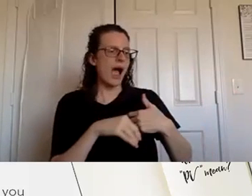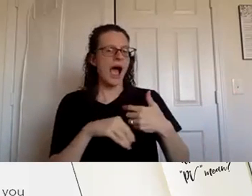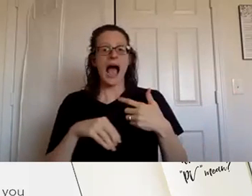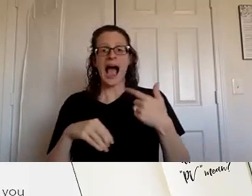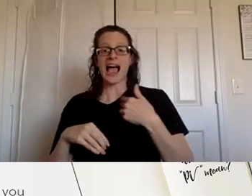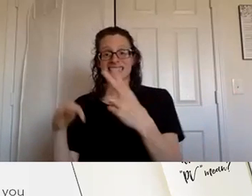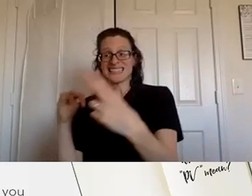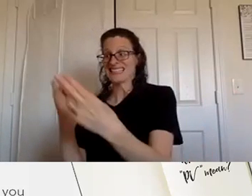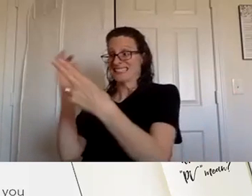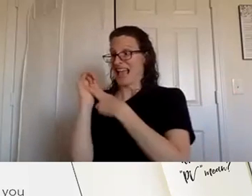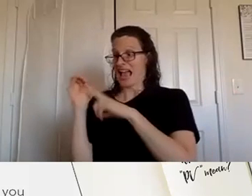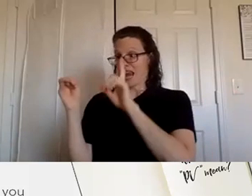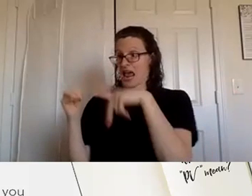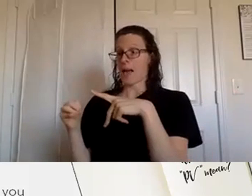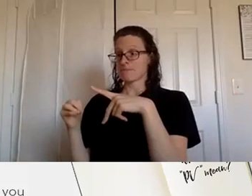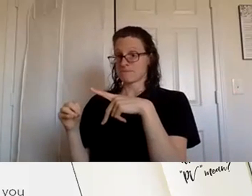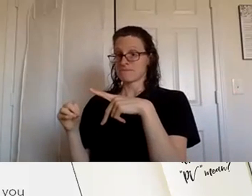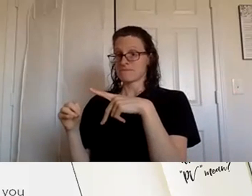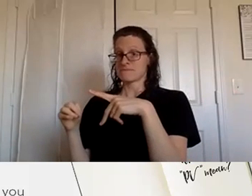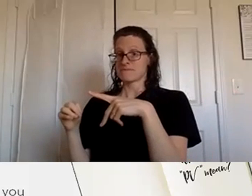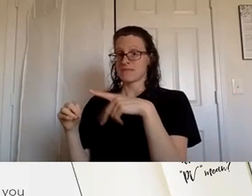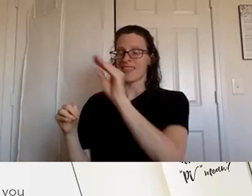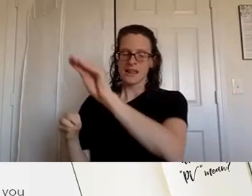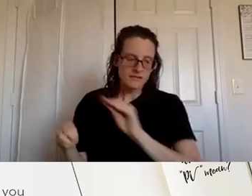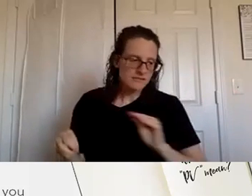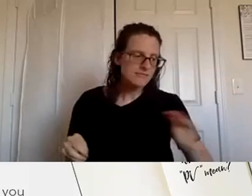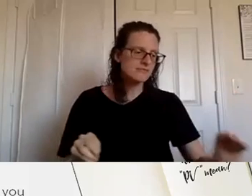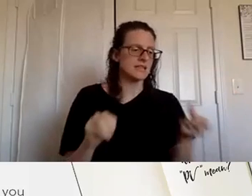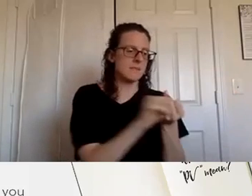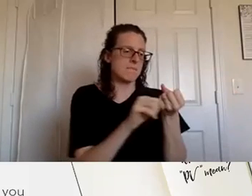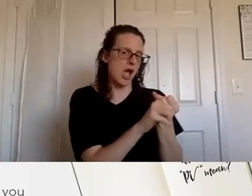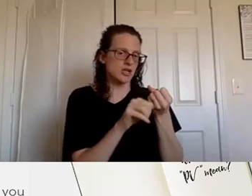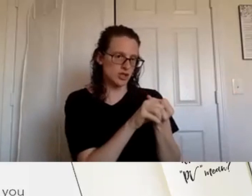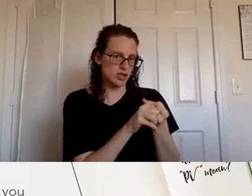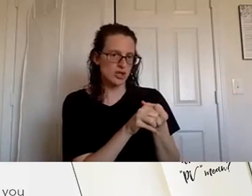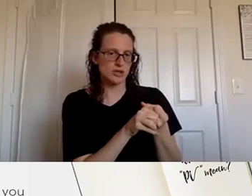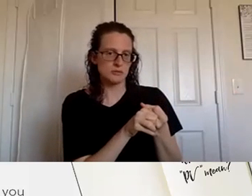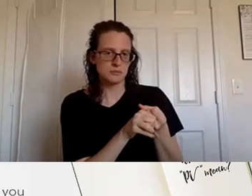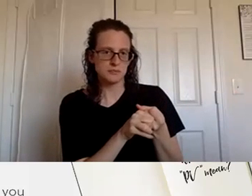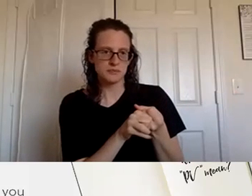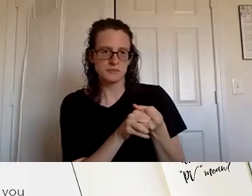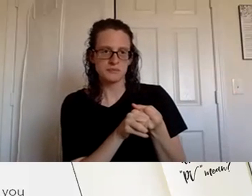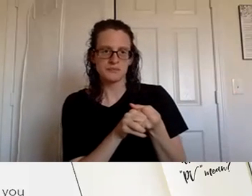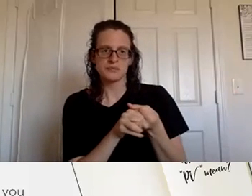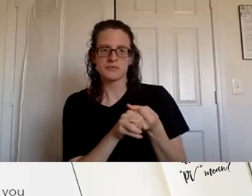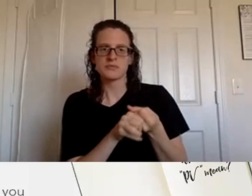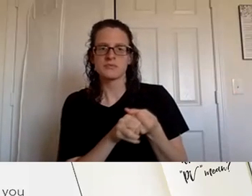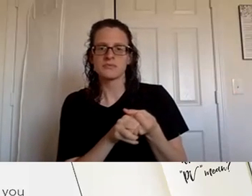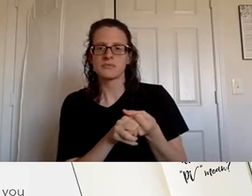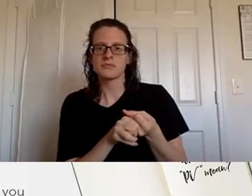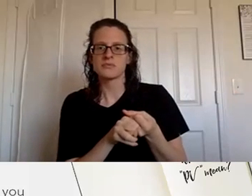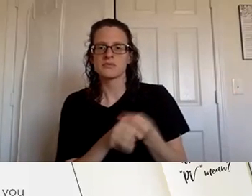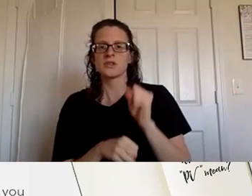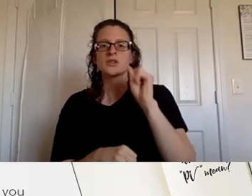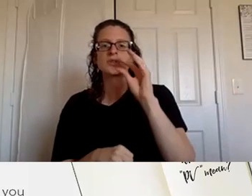her so i will take enroller and she will be the sponsor um so that now